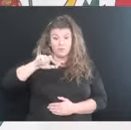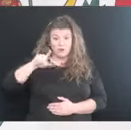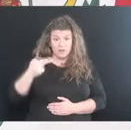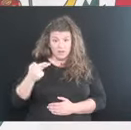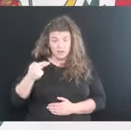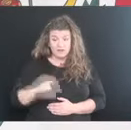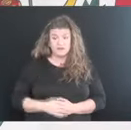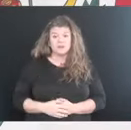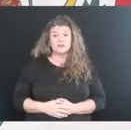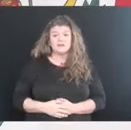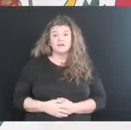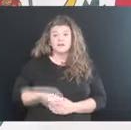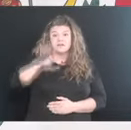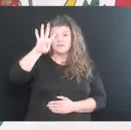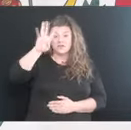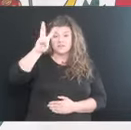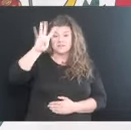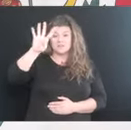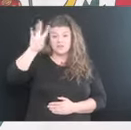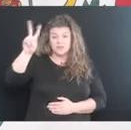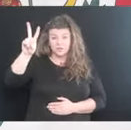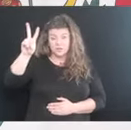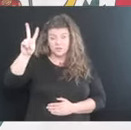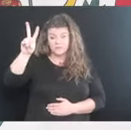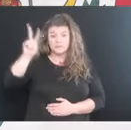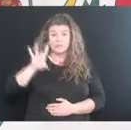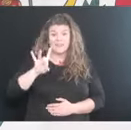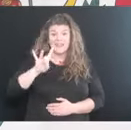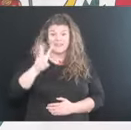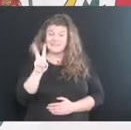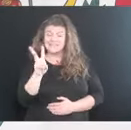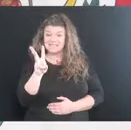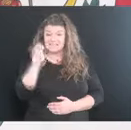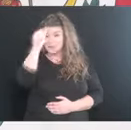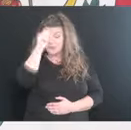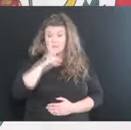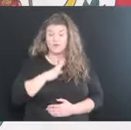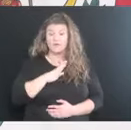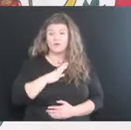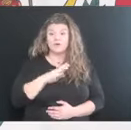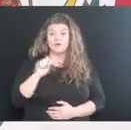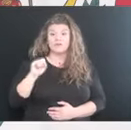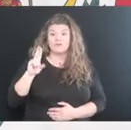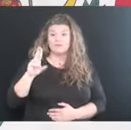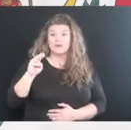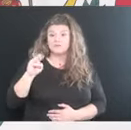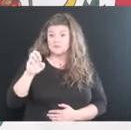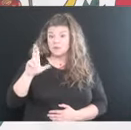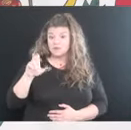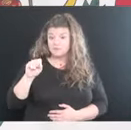the 4642nd death of 86-year-old male from Summers County,